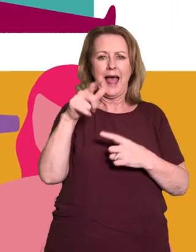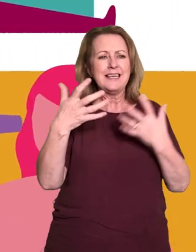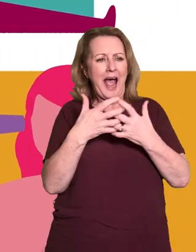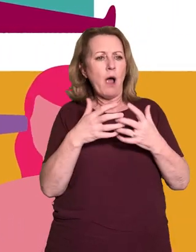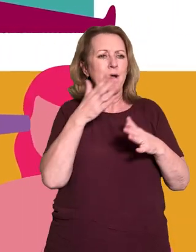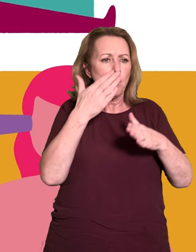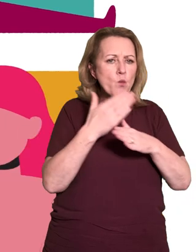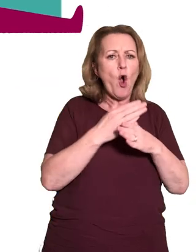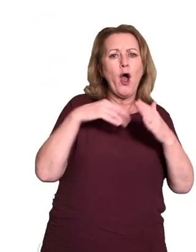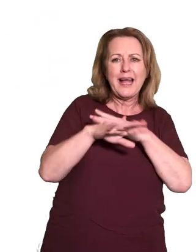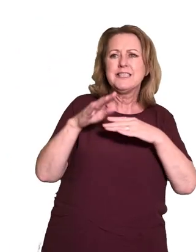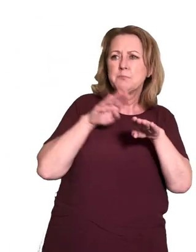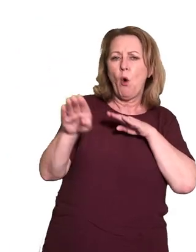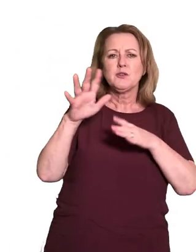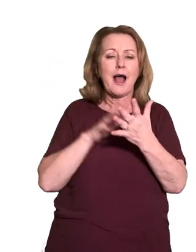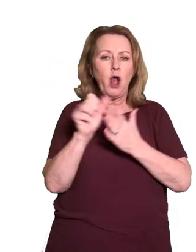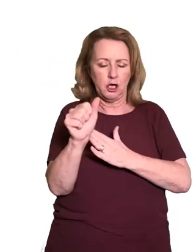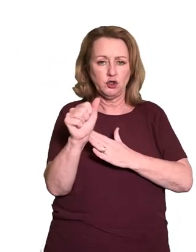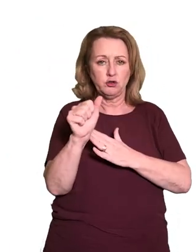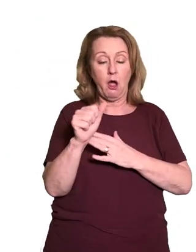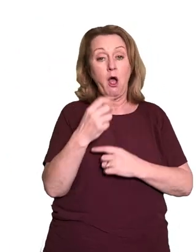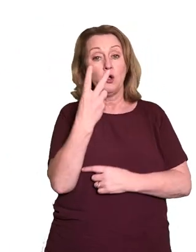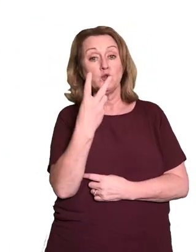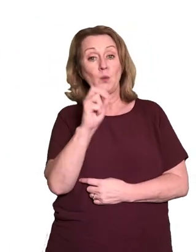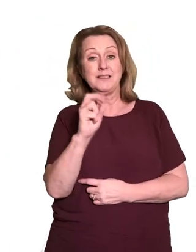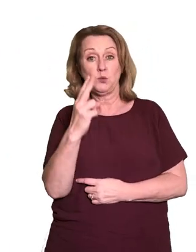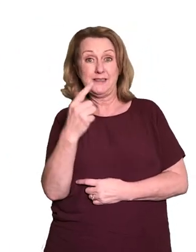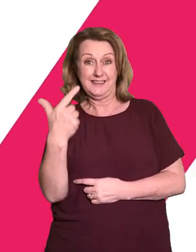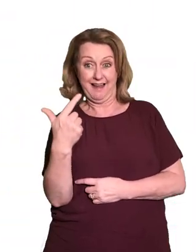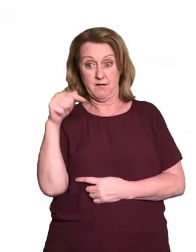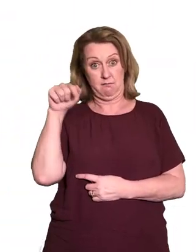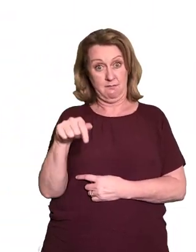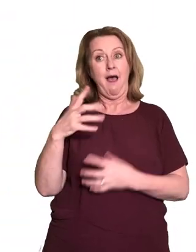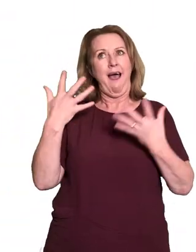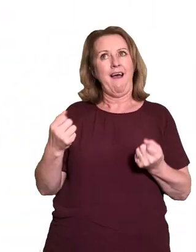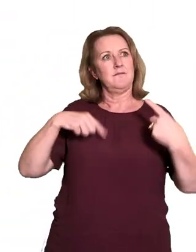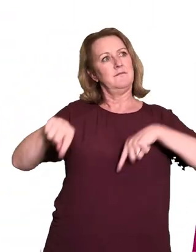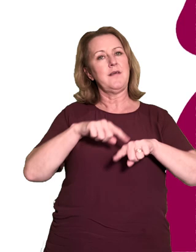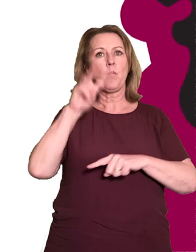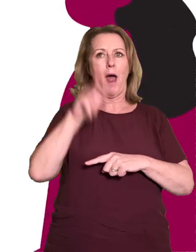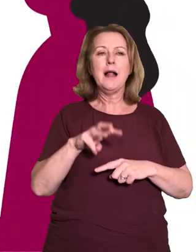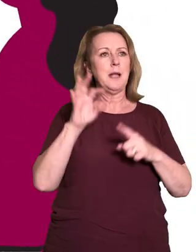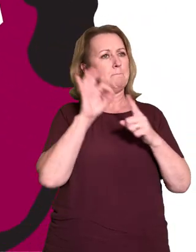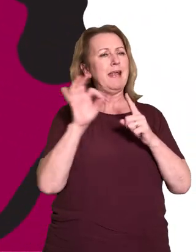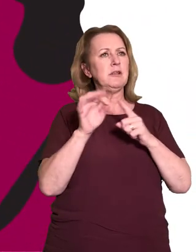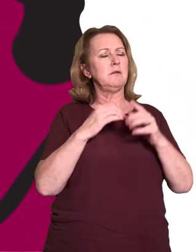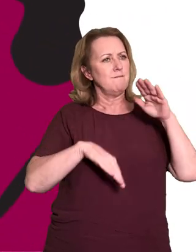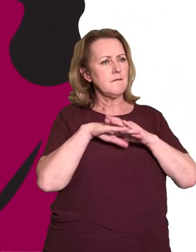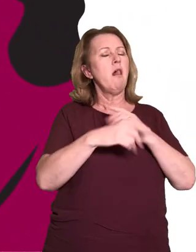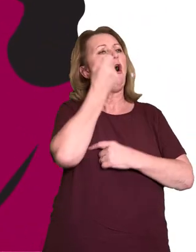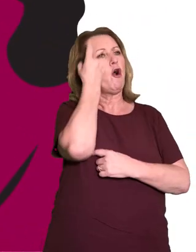in sport and culture. By 2027, we will live in Wales where periods are fully understood,